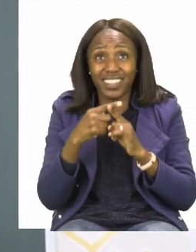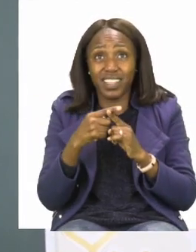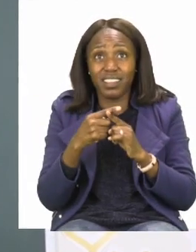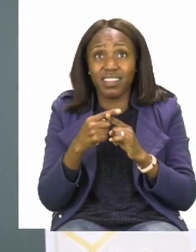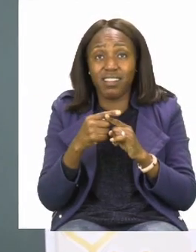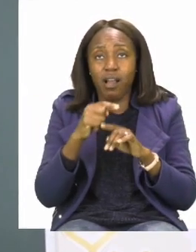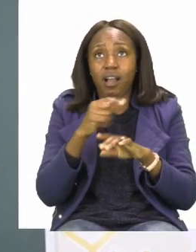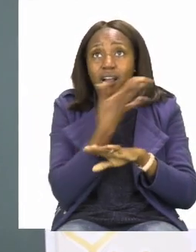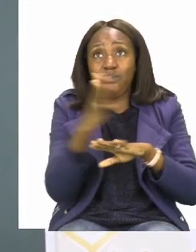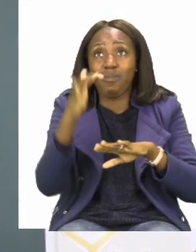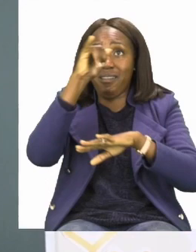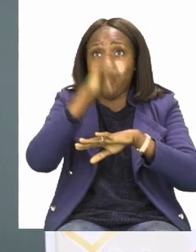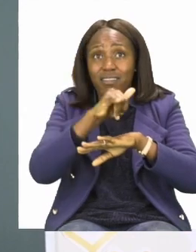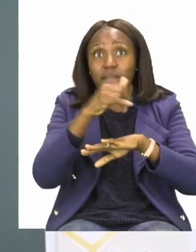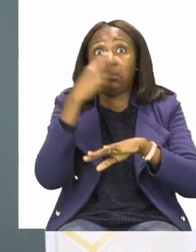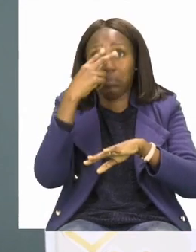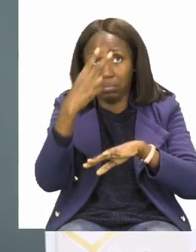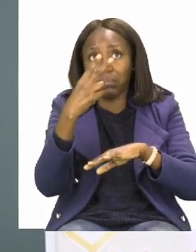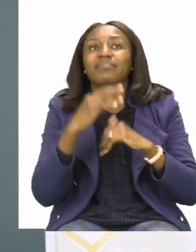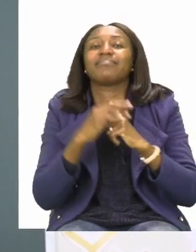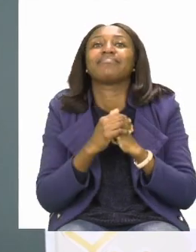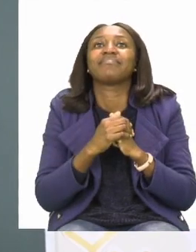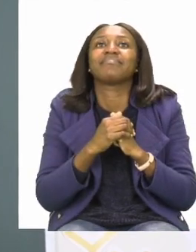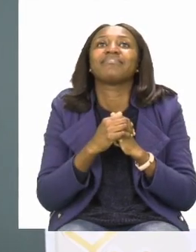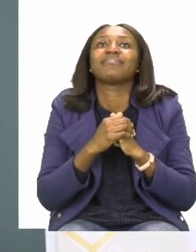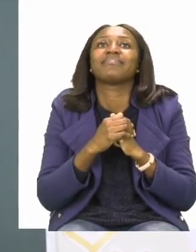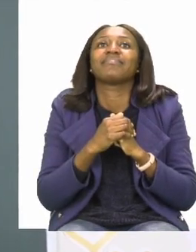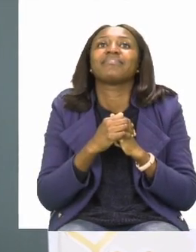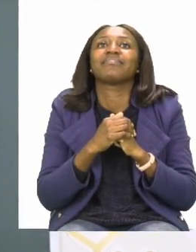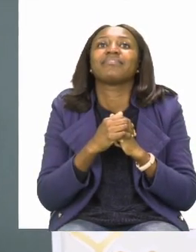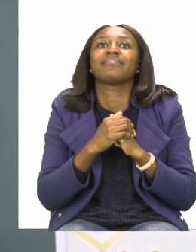float. So, let's see if it will float.